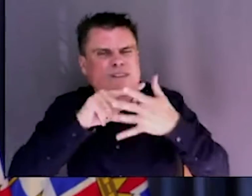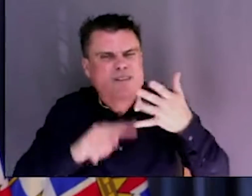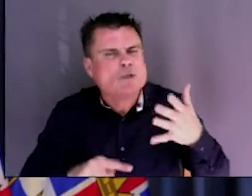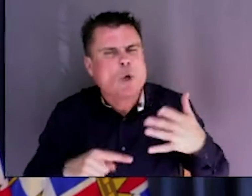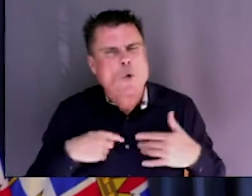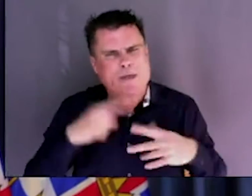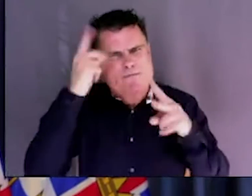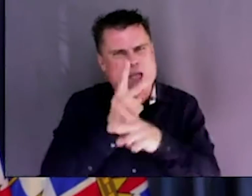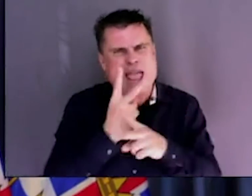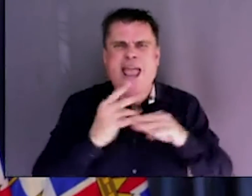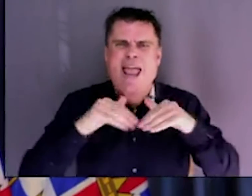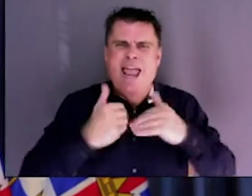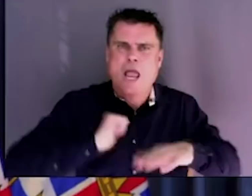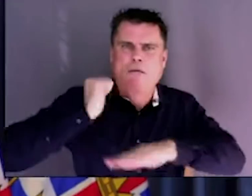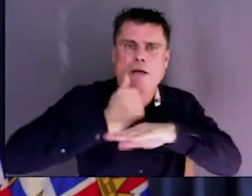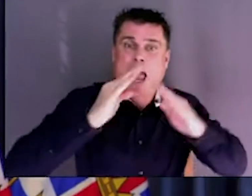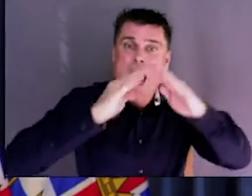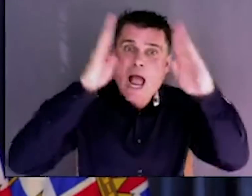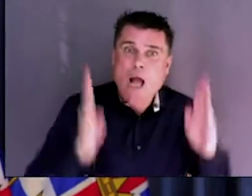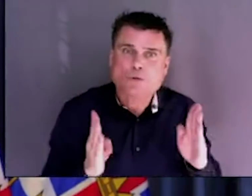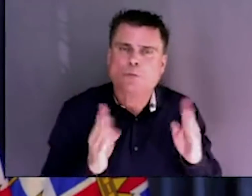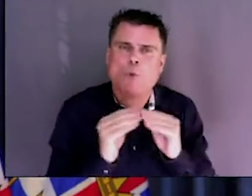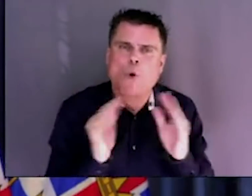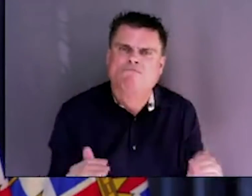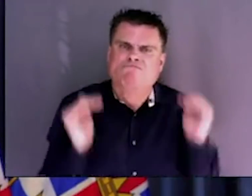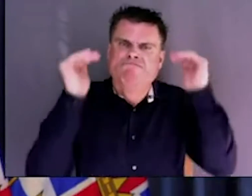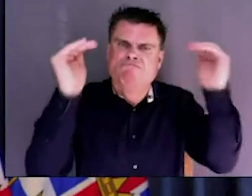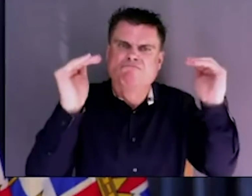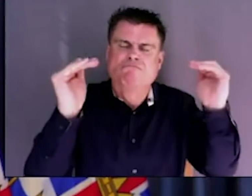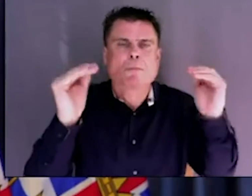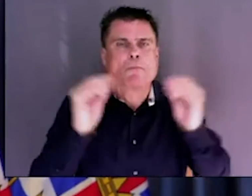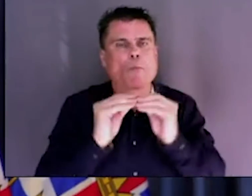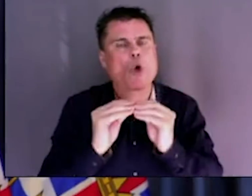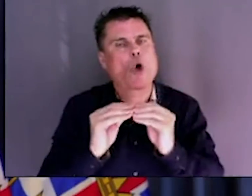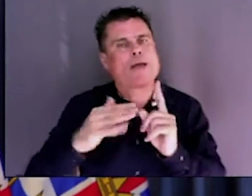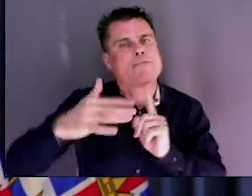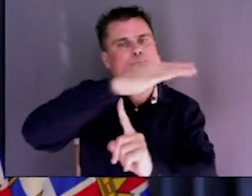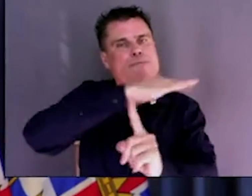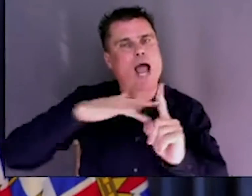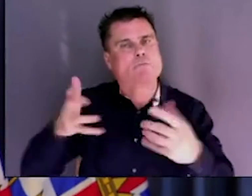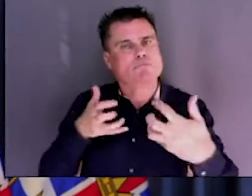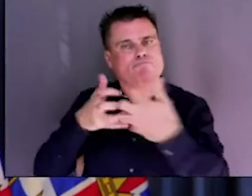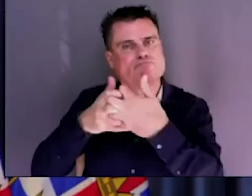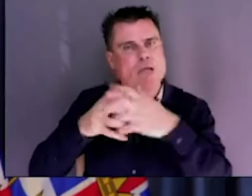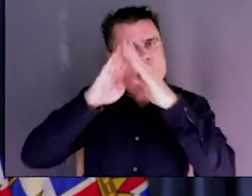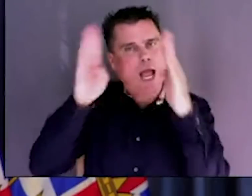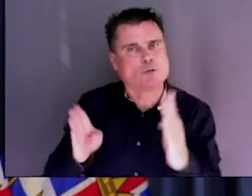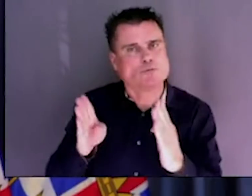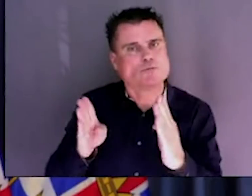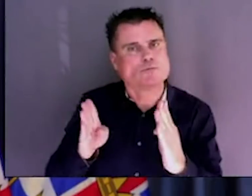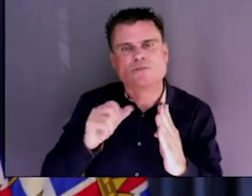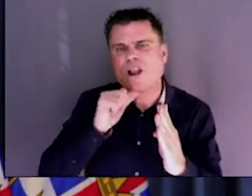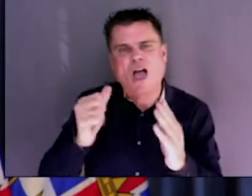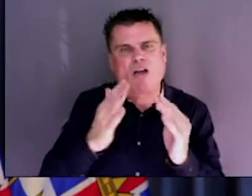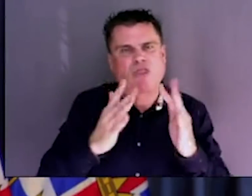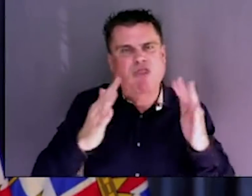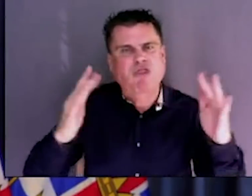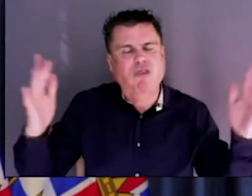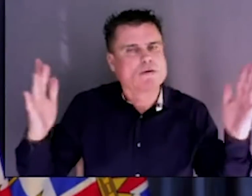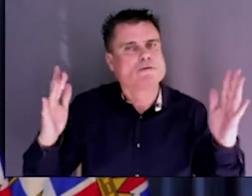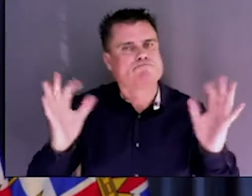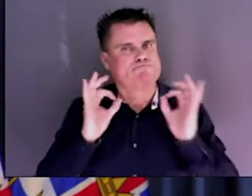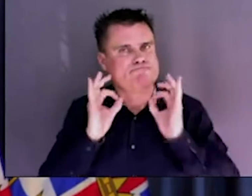has green filters on virtually every step of the way. All of those can be best managed by the minister responsible for climate strategies.